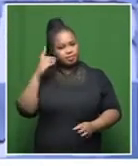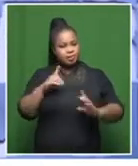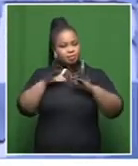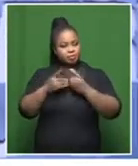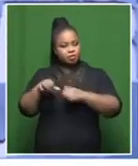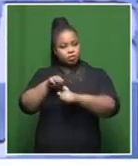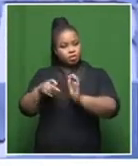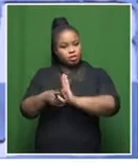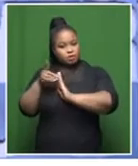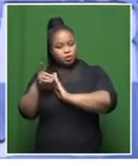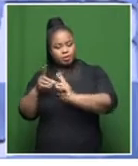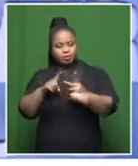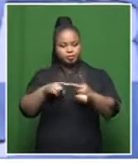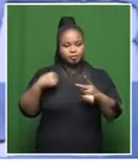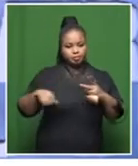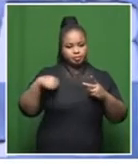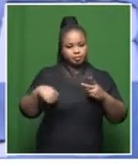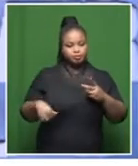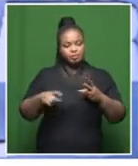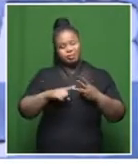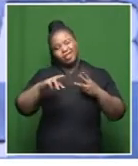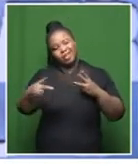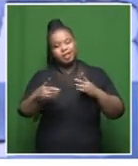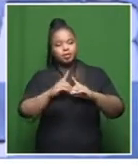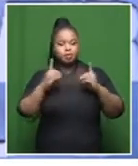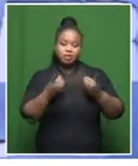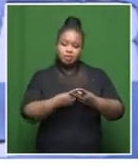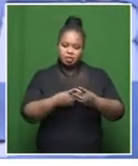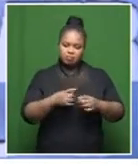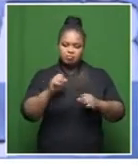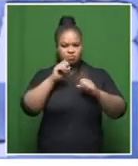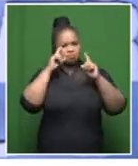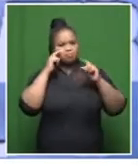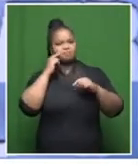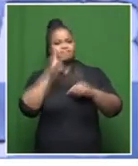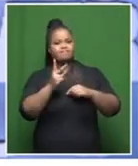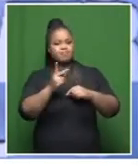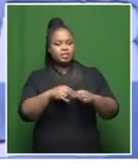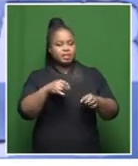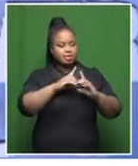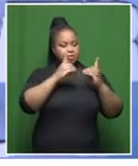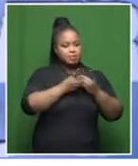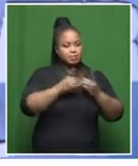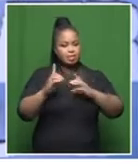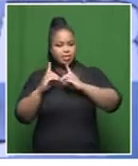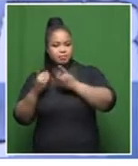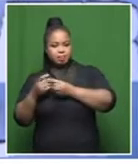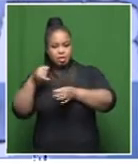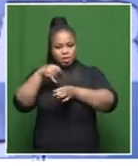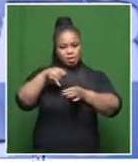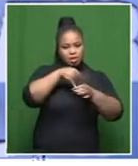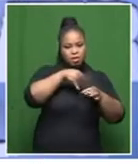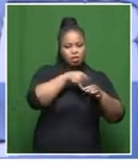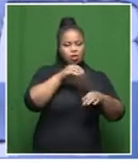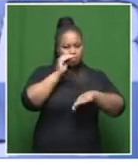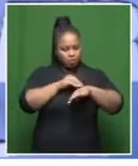Social Development, together with the municipality and other departments realize that it is an interdepartmental problem. And we